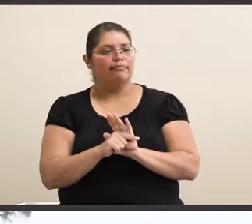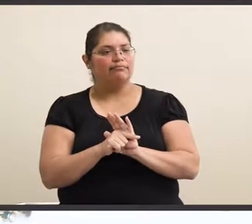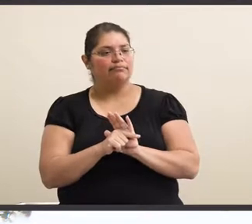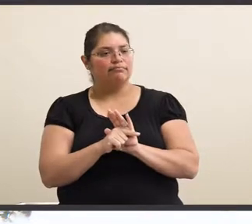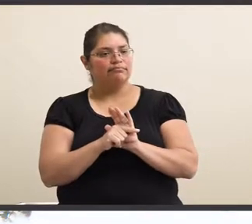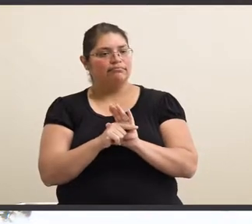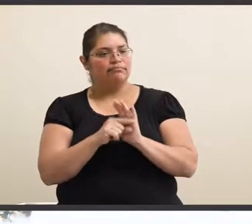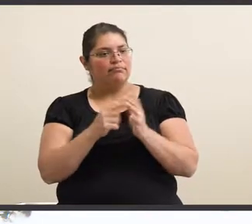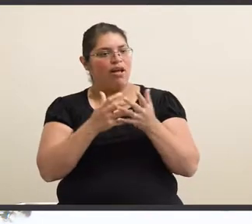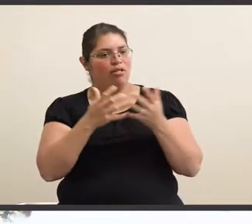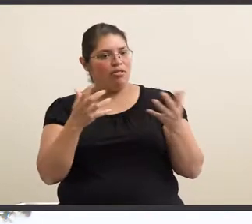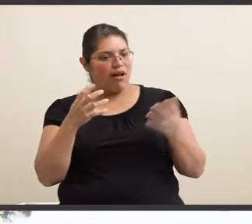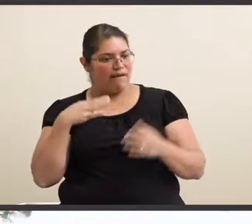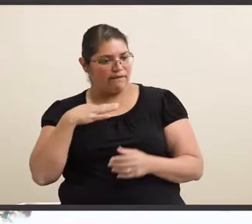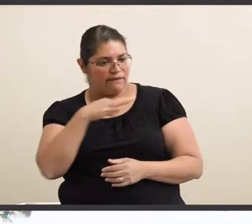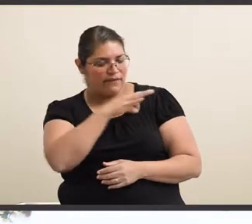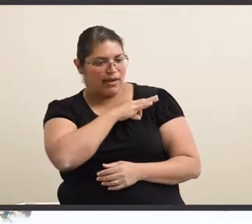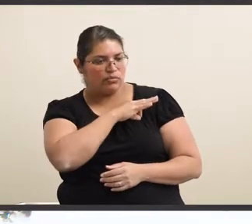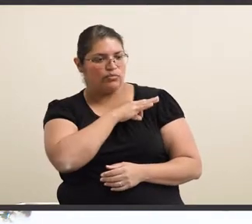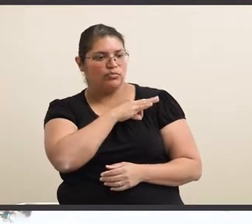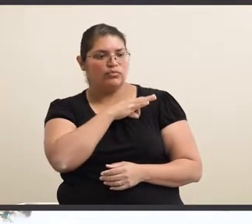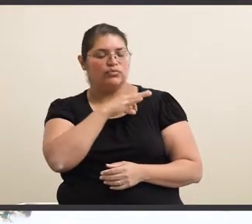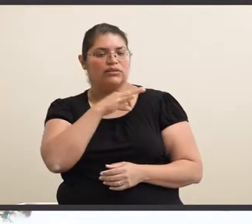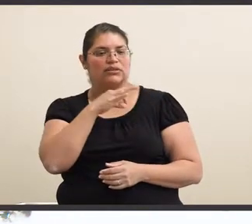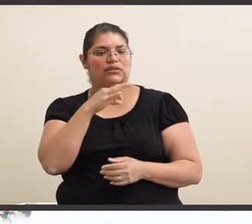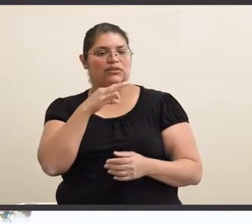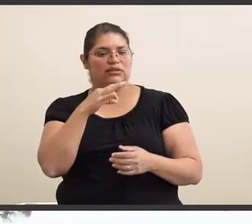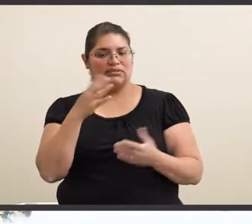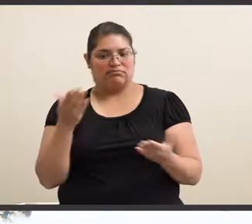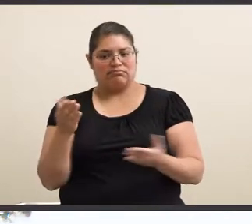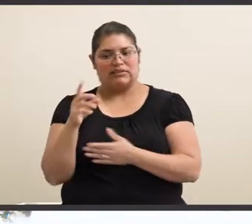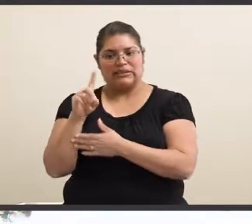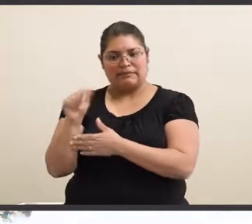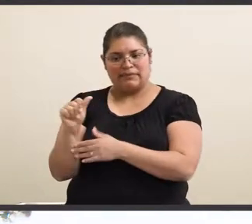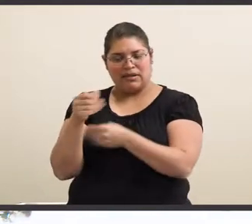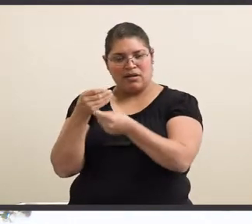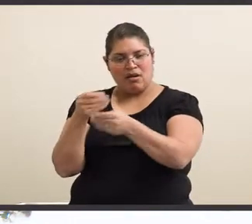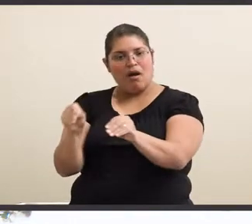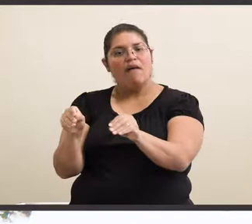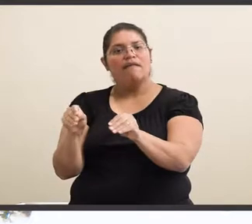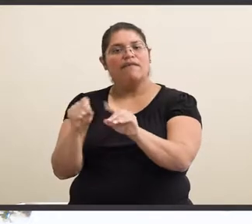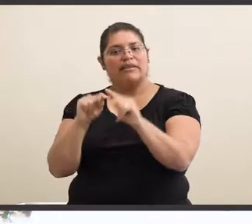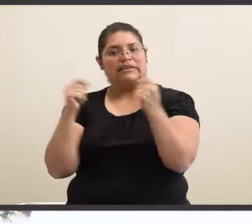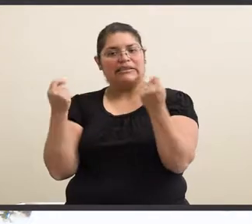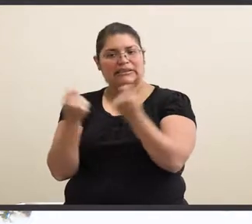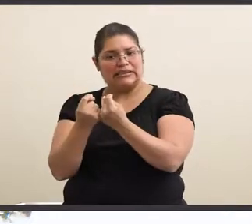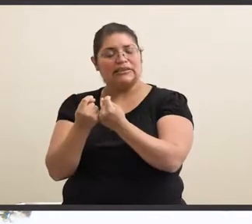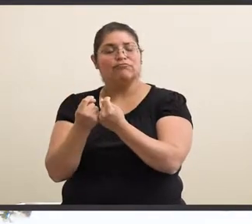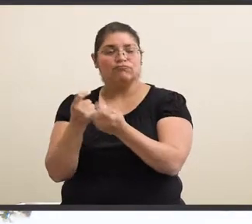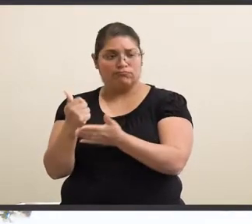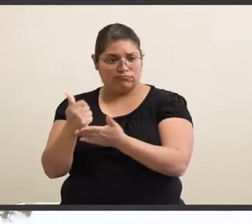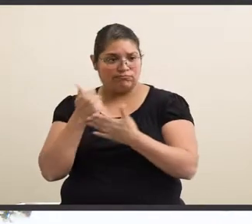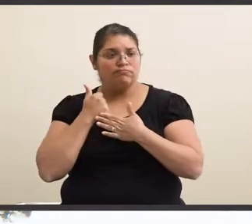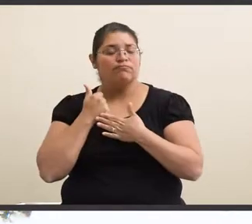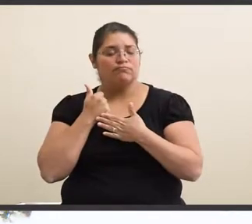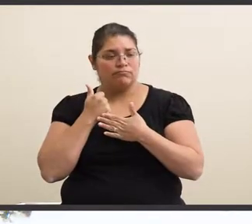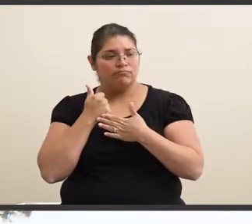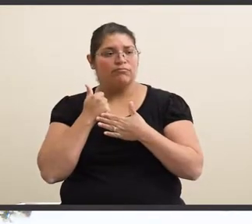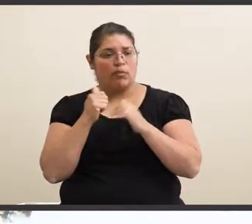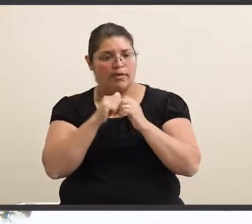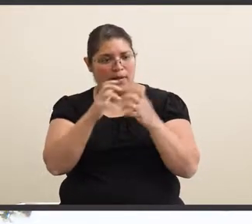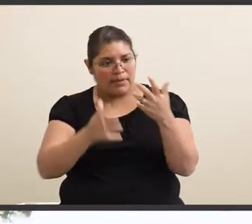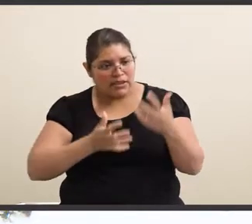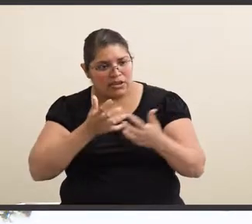of the faculty and the disability office team really did help with accommodations